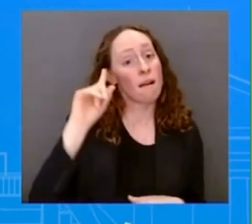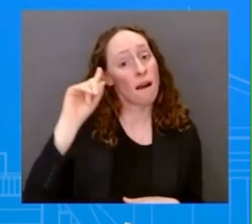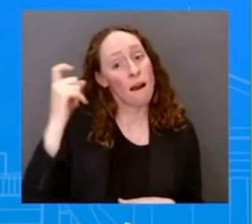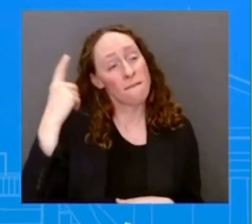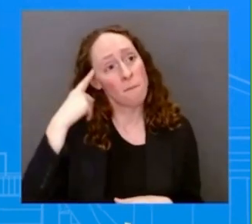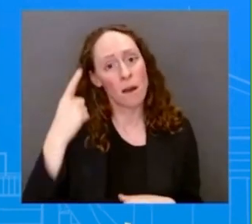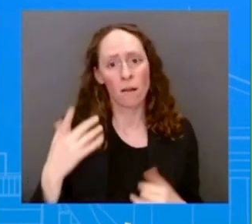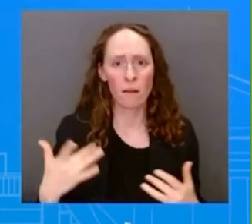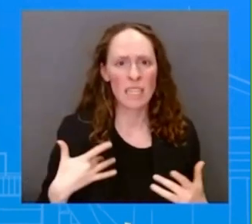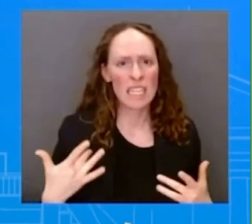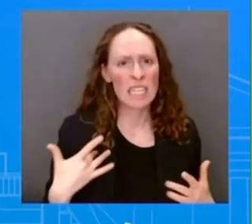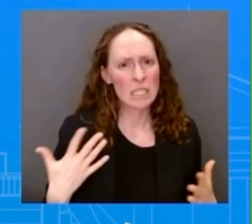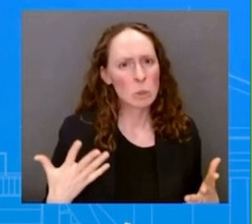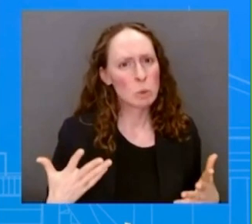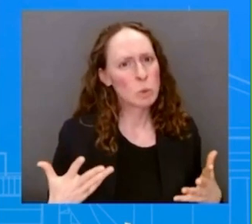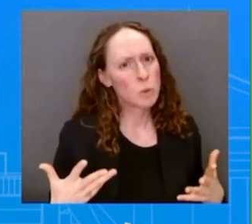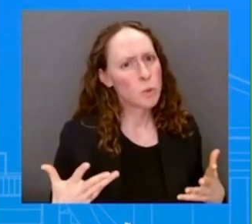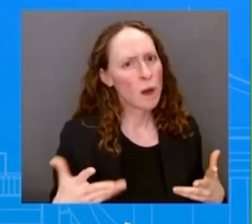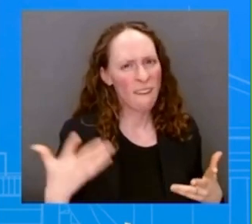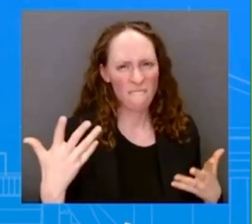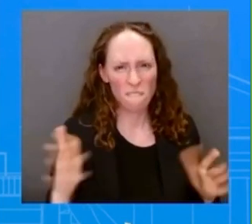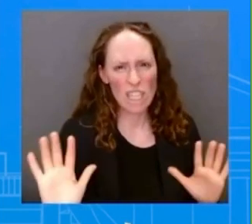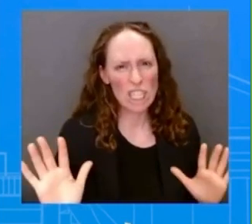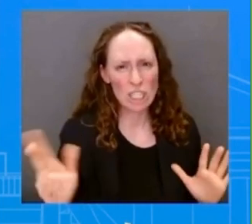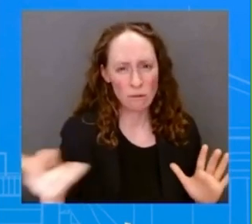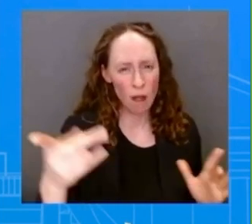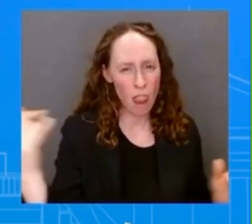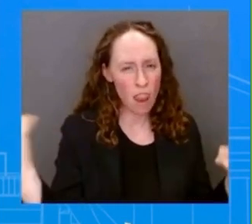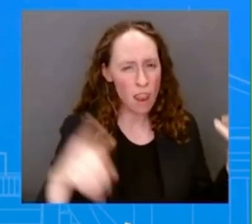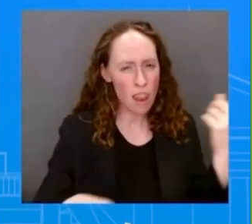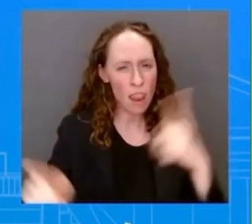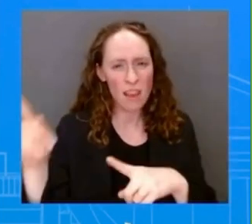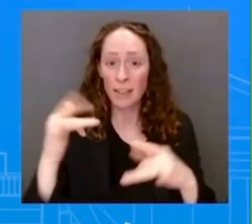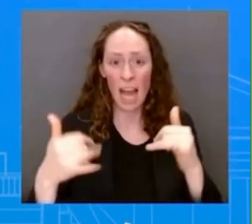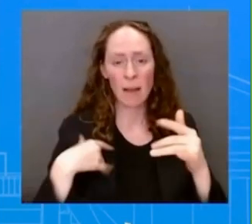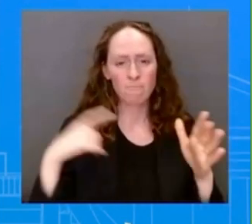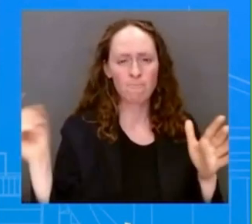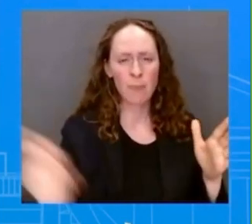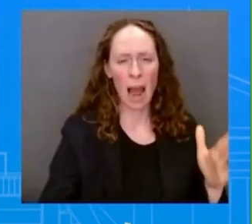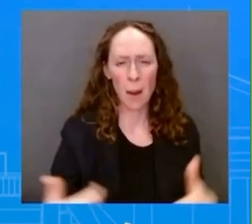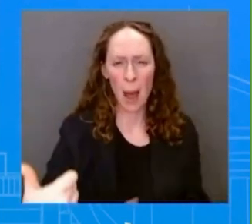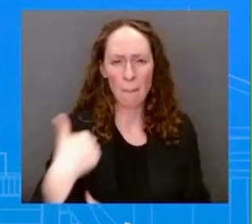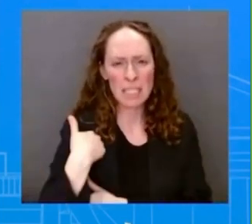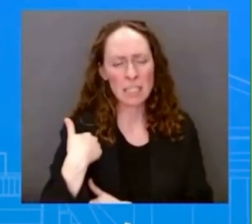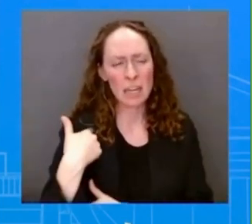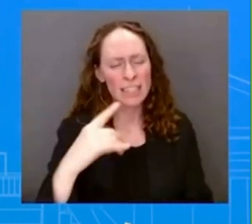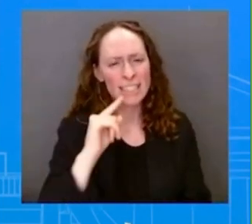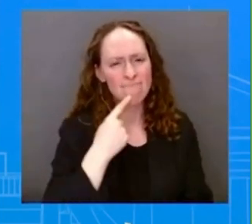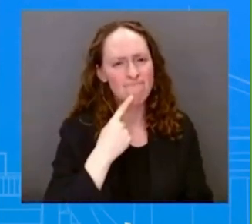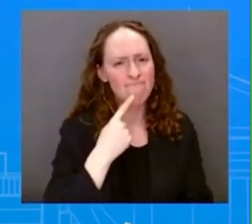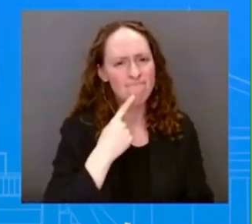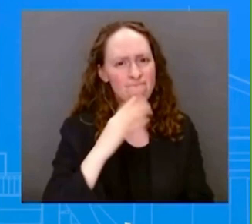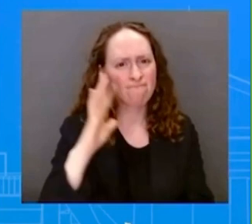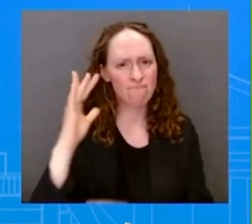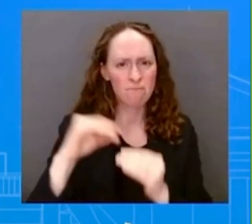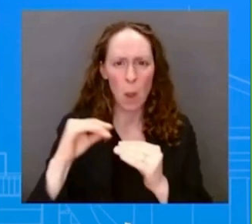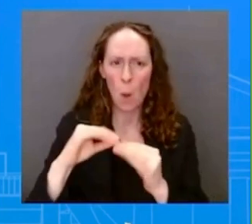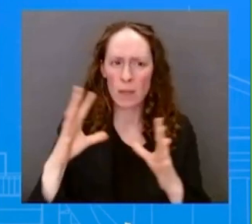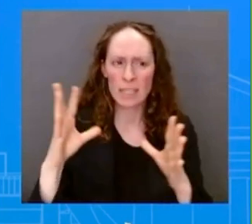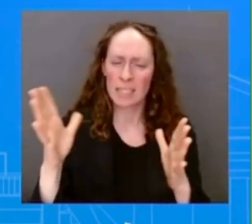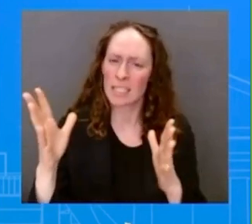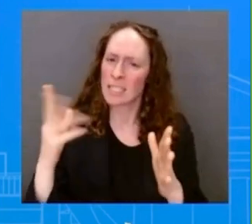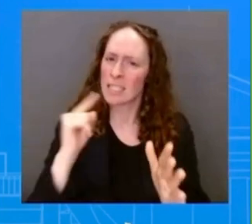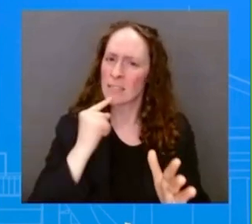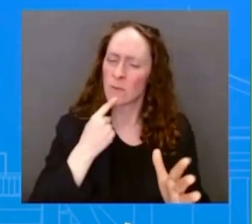differences when it comes to Taiwan but we have managed those differences for more than 40 years. President Biden and this administration